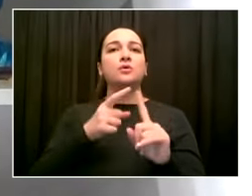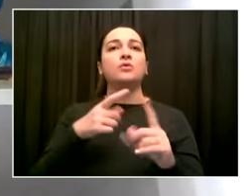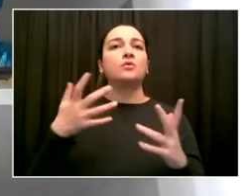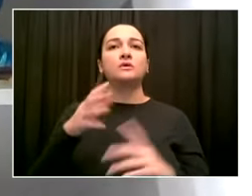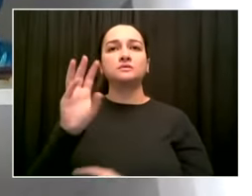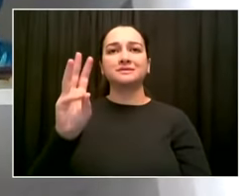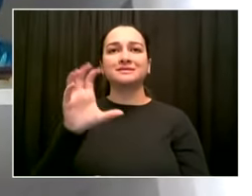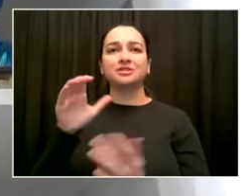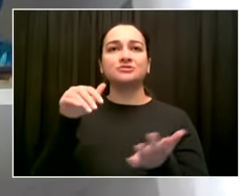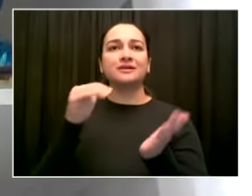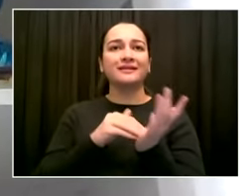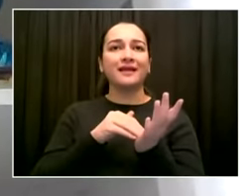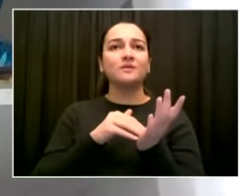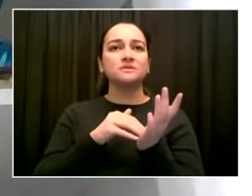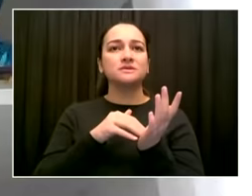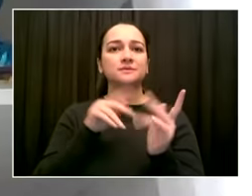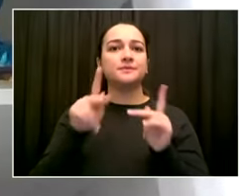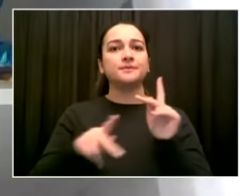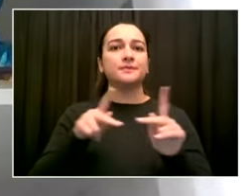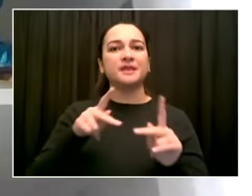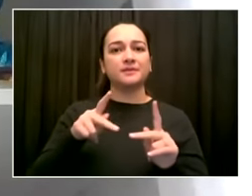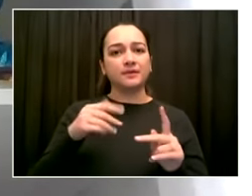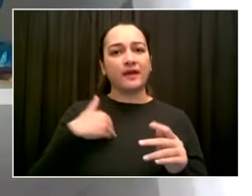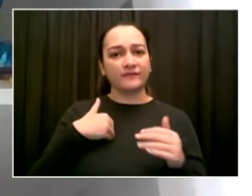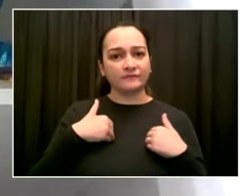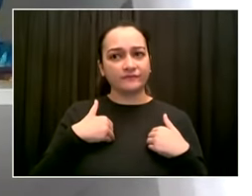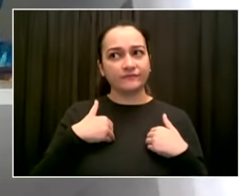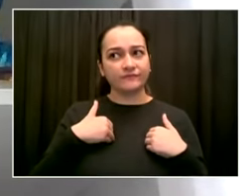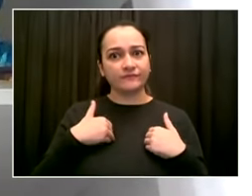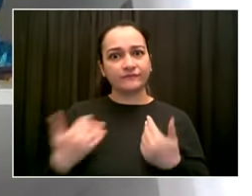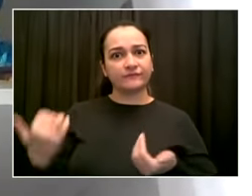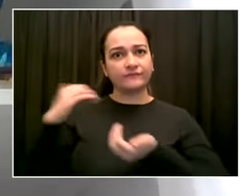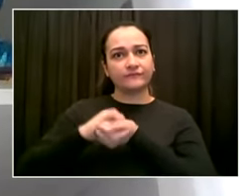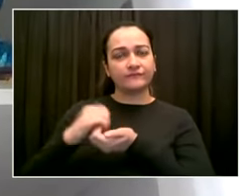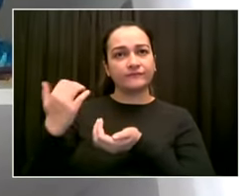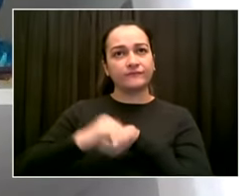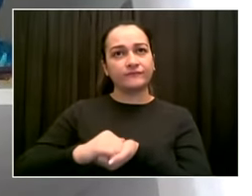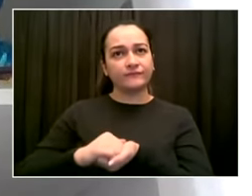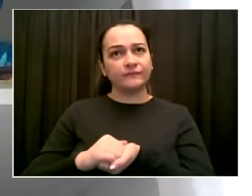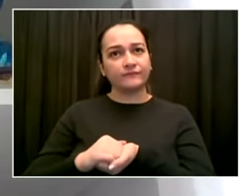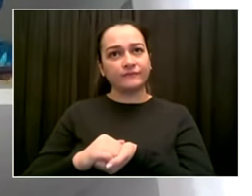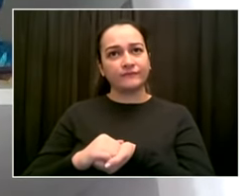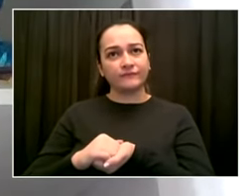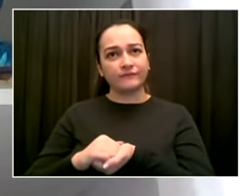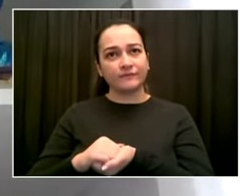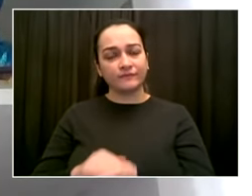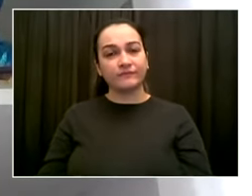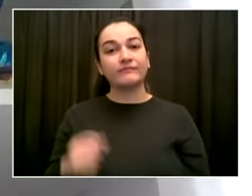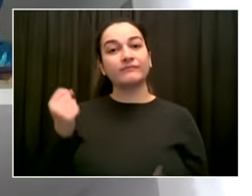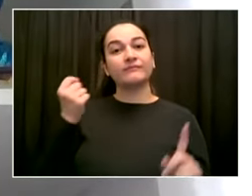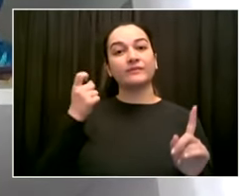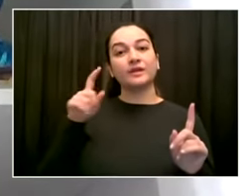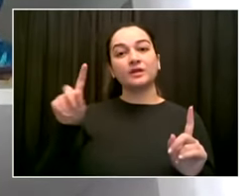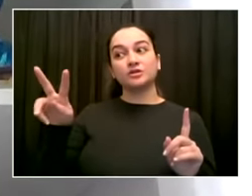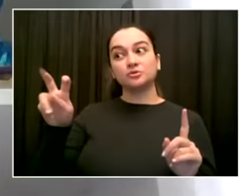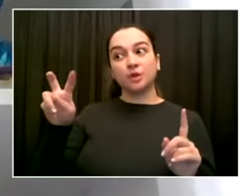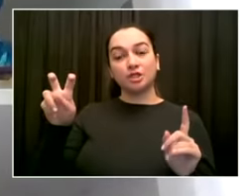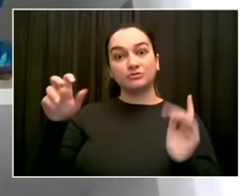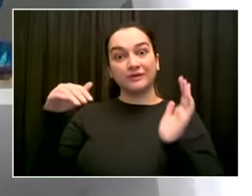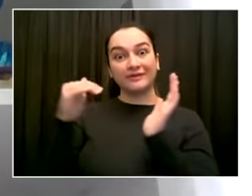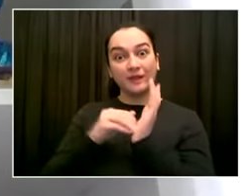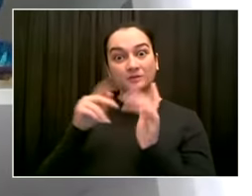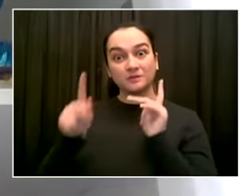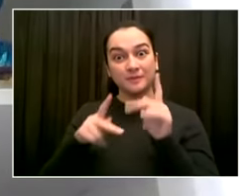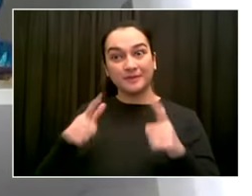Yorkers living in NYCHA just in the next year. And this is historic, because what we're looking at is something to address a decades long